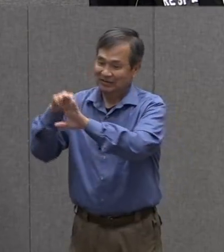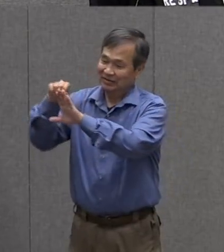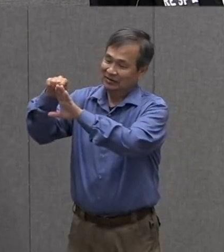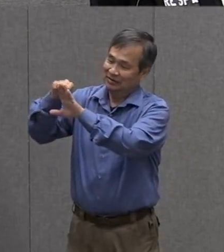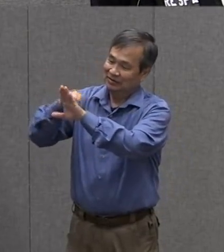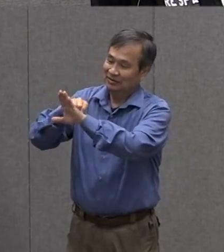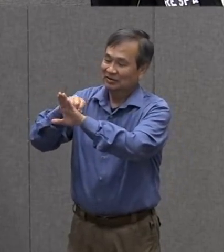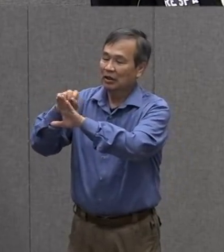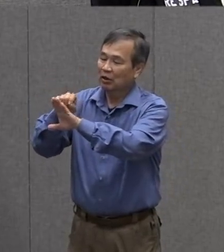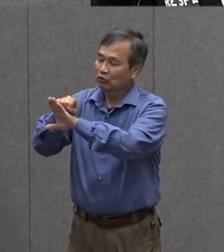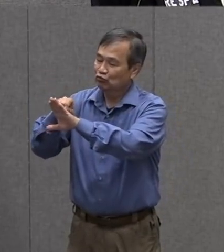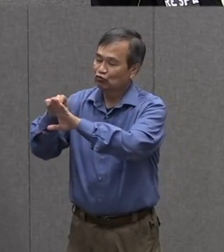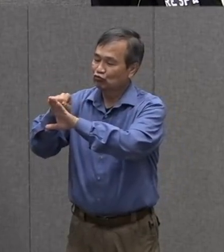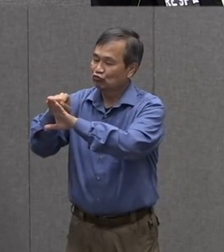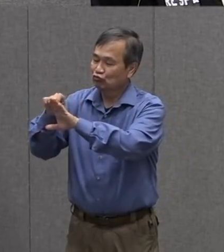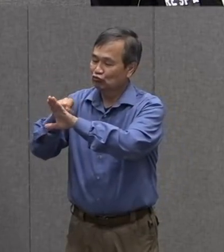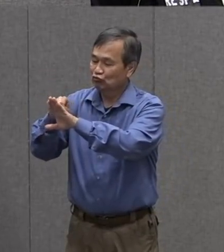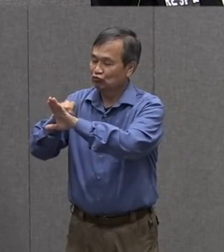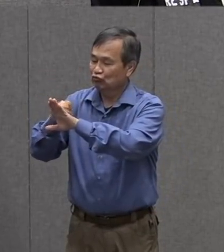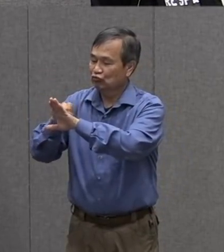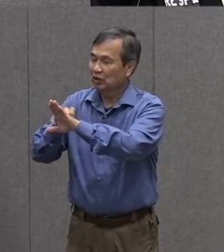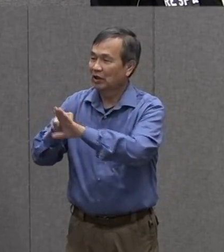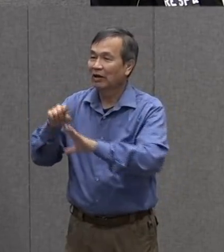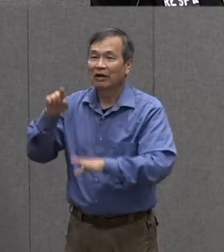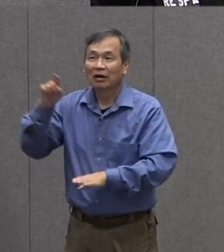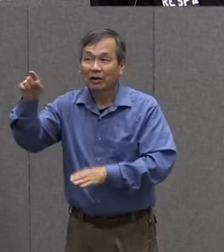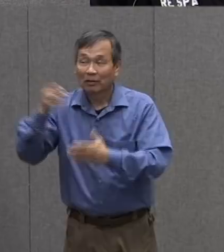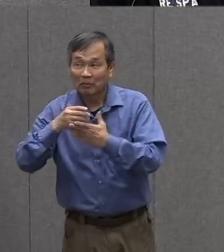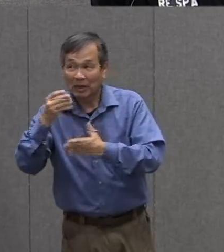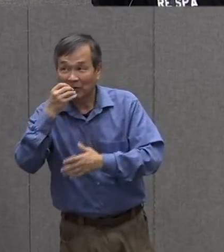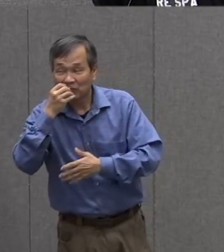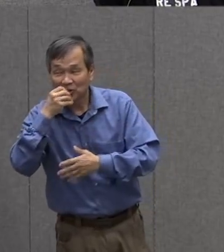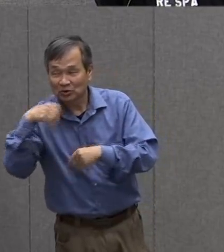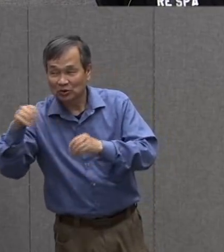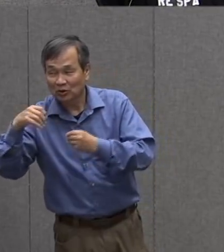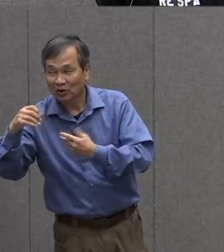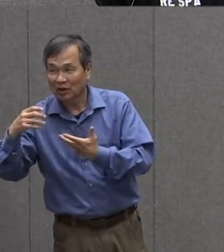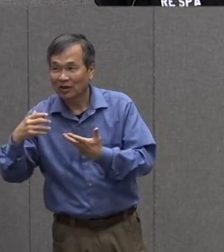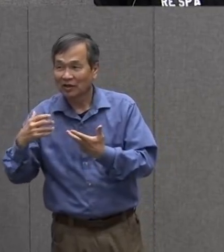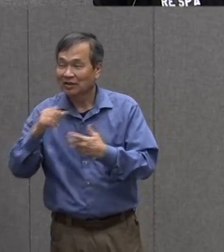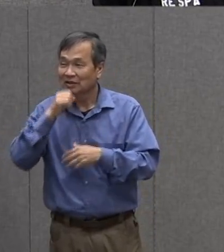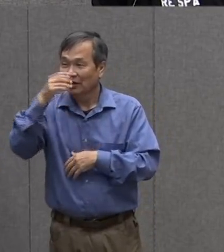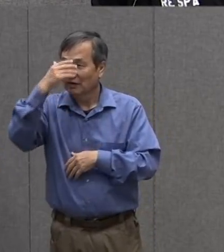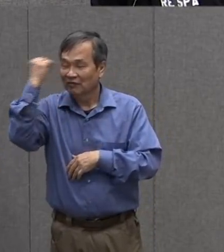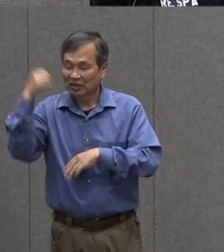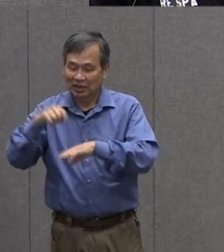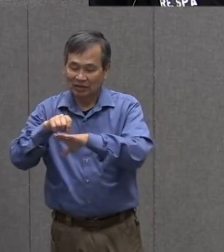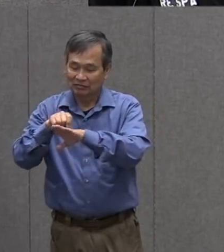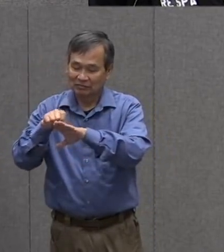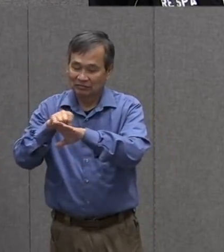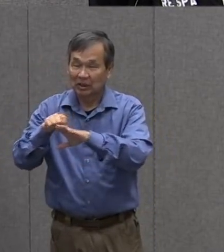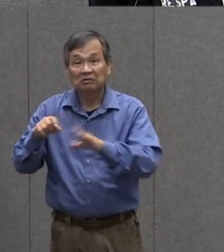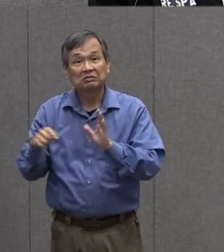grocery store and that way i know what i need to get sometimes i'm smart enough to make it on my smartphone